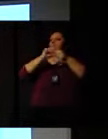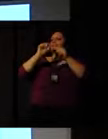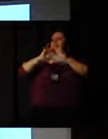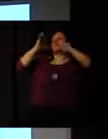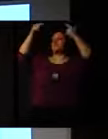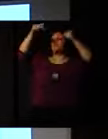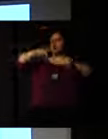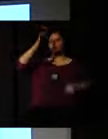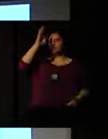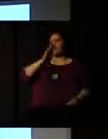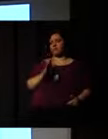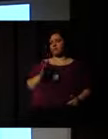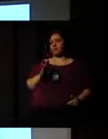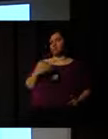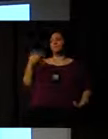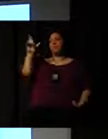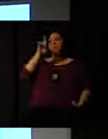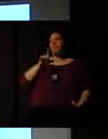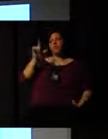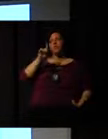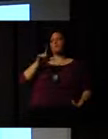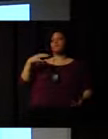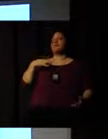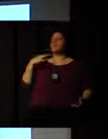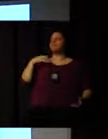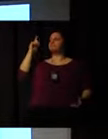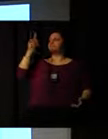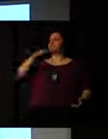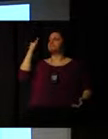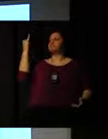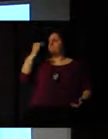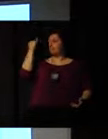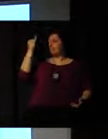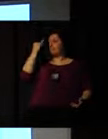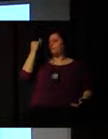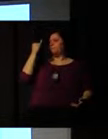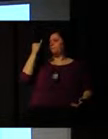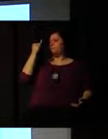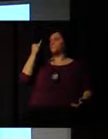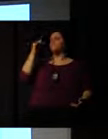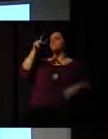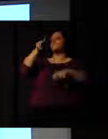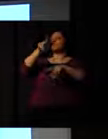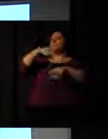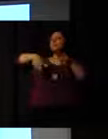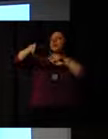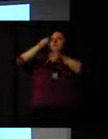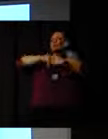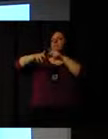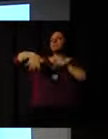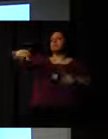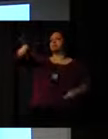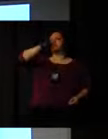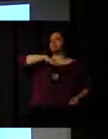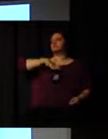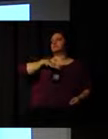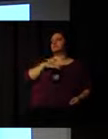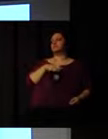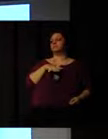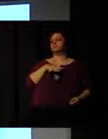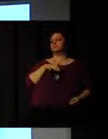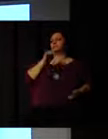Voluntarism are important also for the grassroots level, for the sport for all level. So, again,